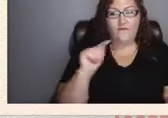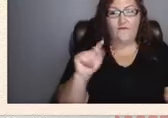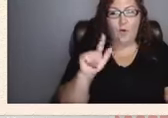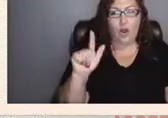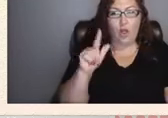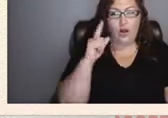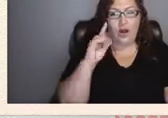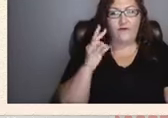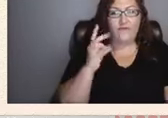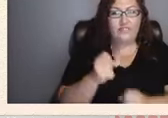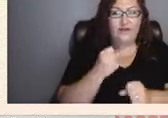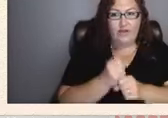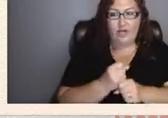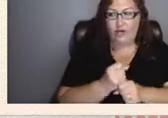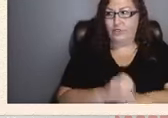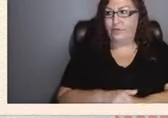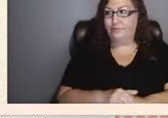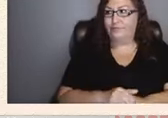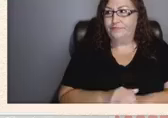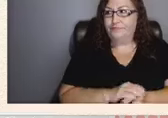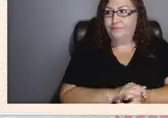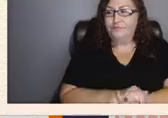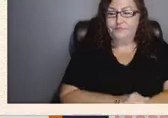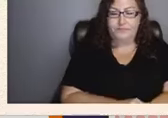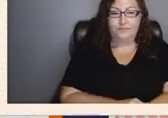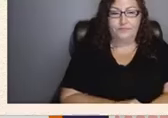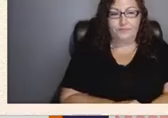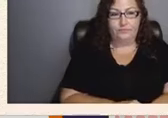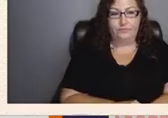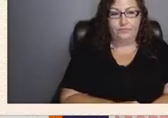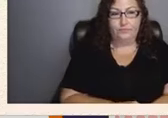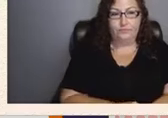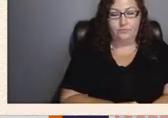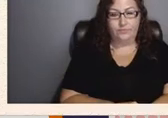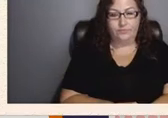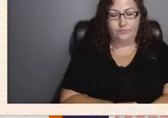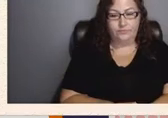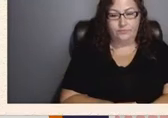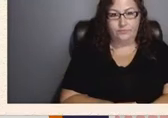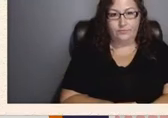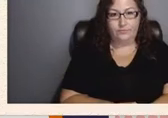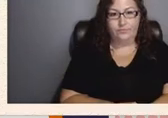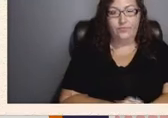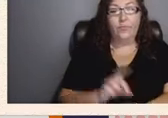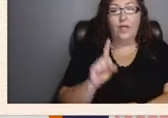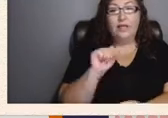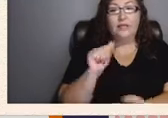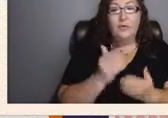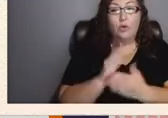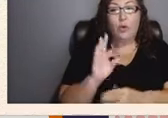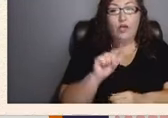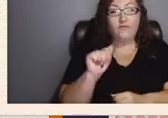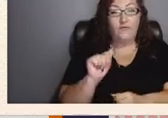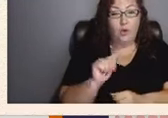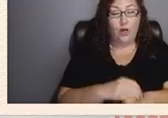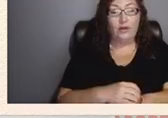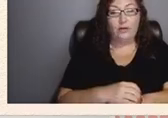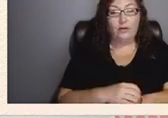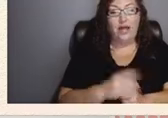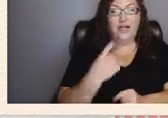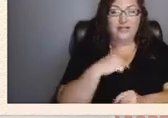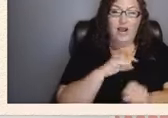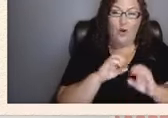Disability Rights Florida is our organization